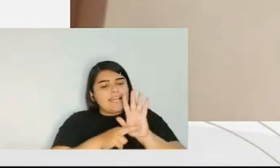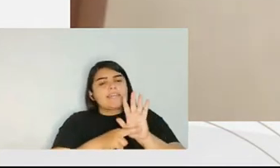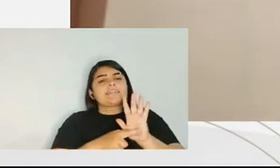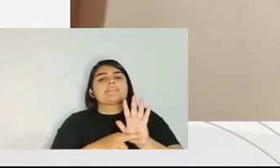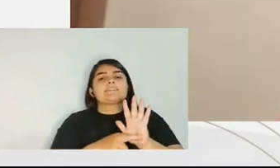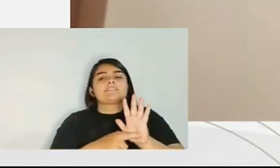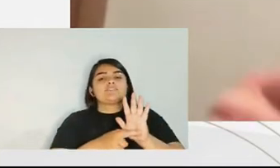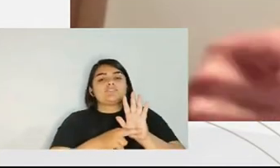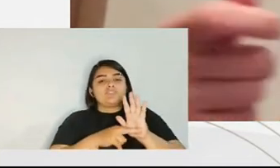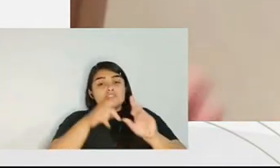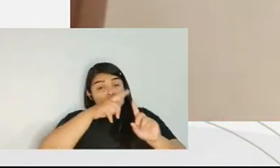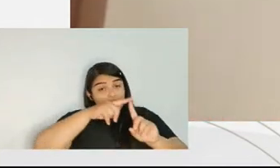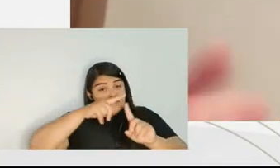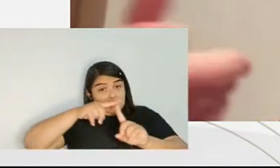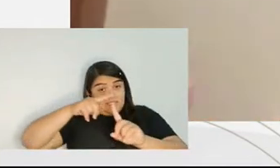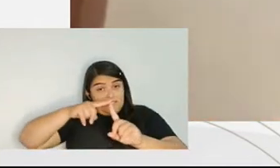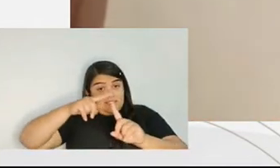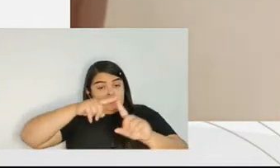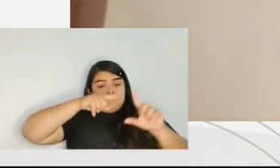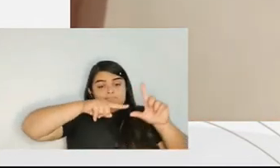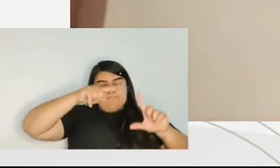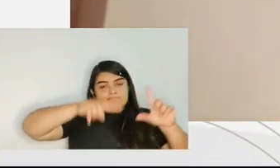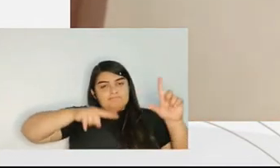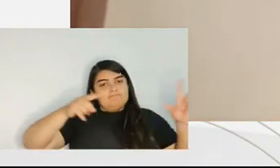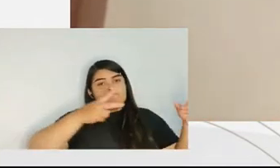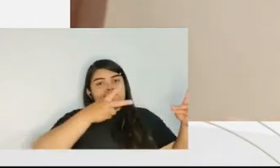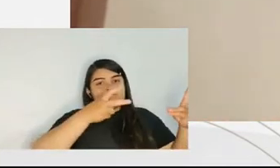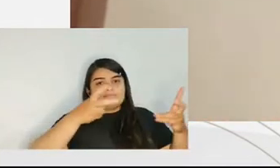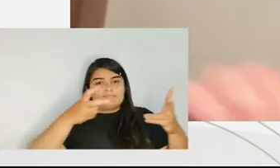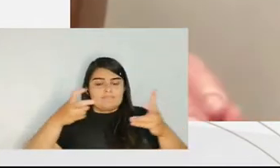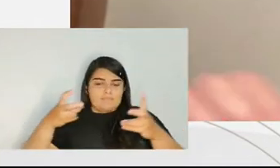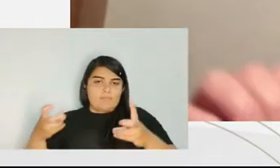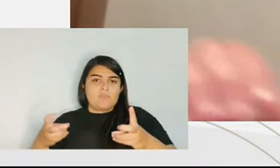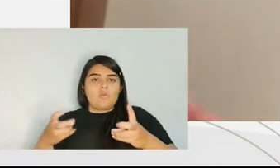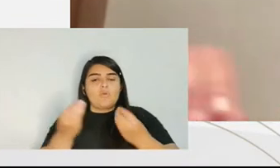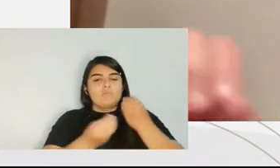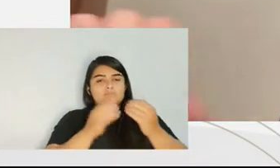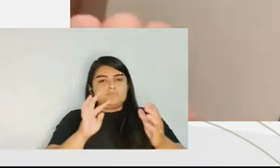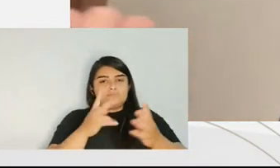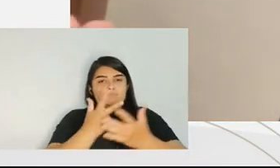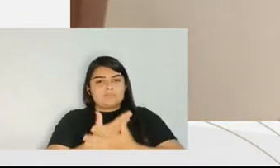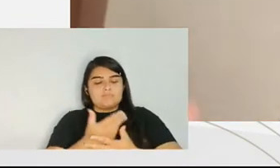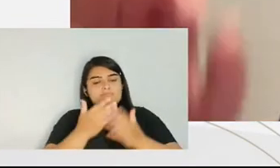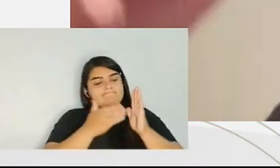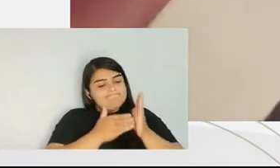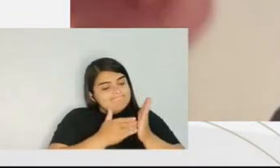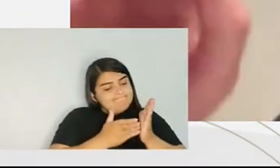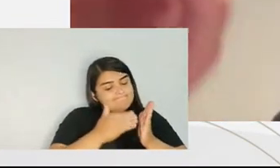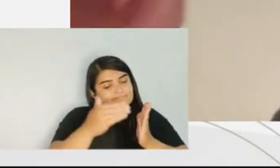a gradation and a rule for intense